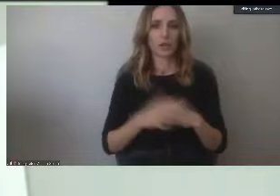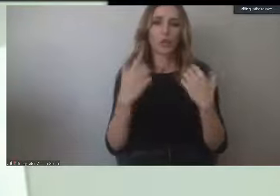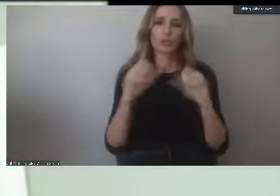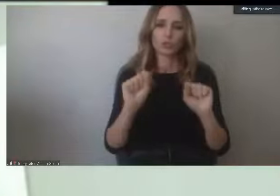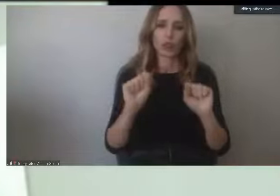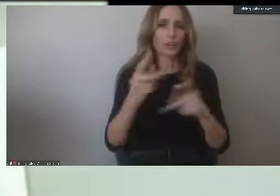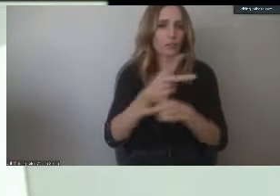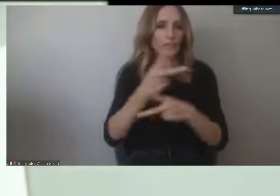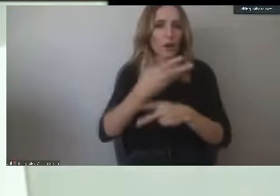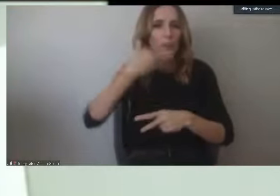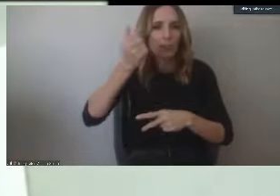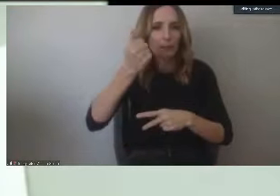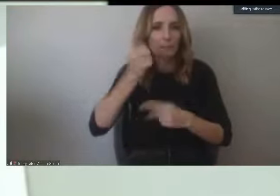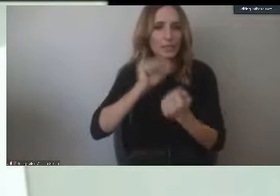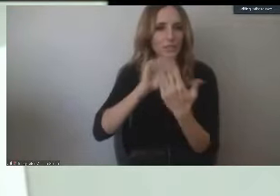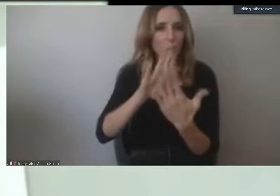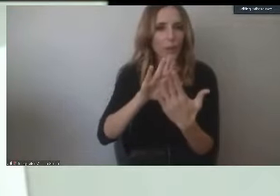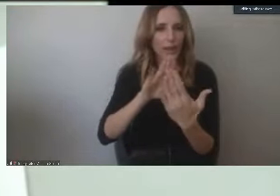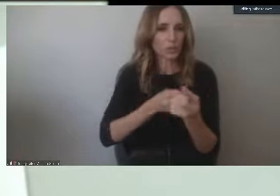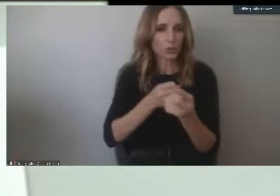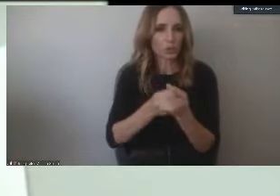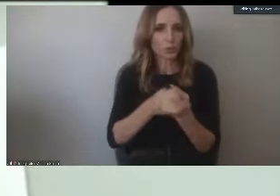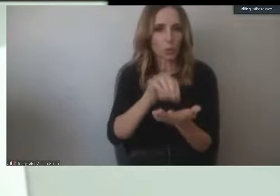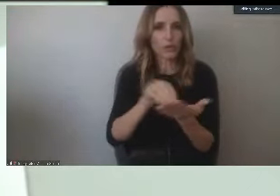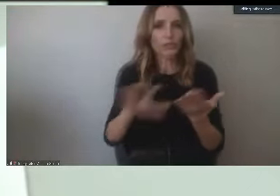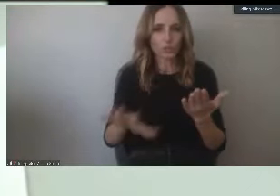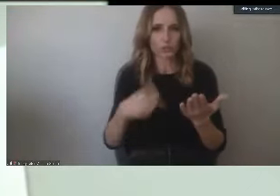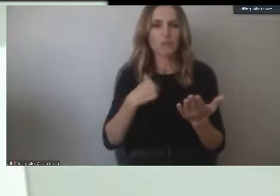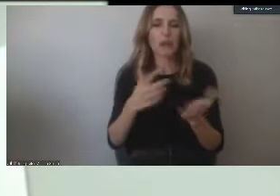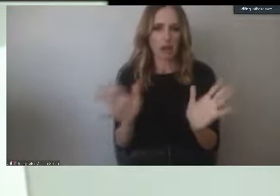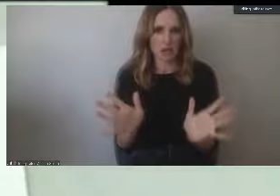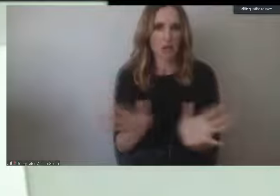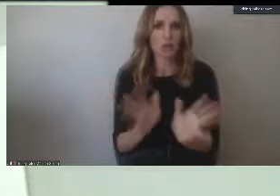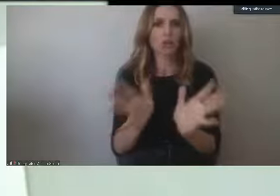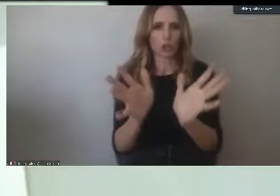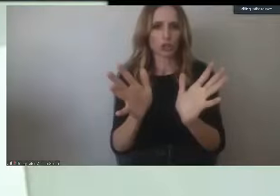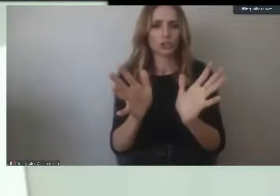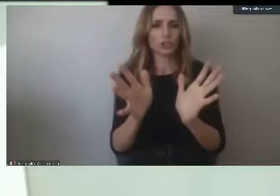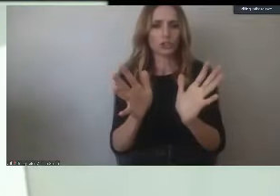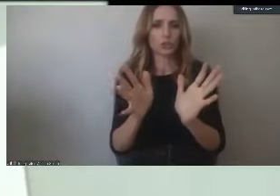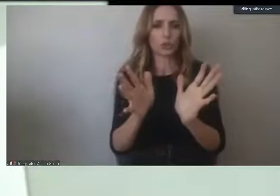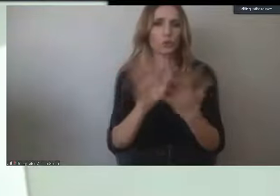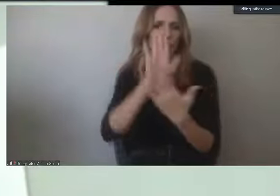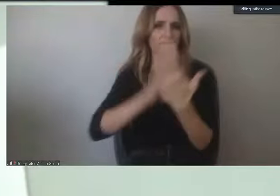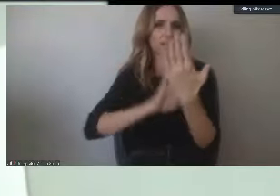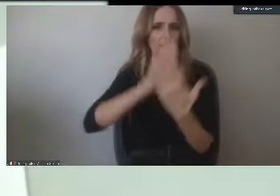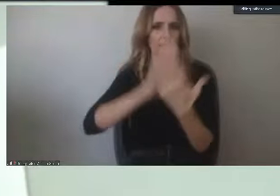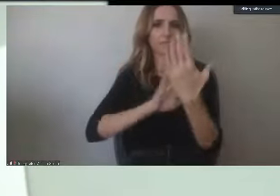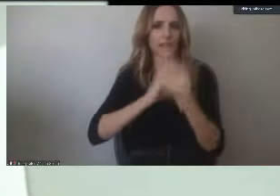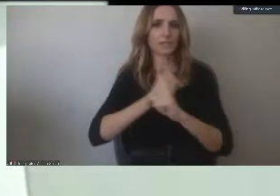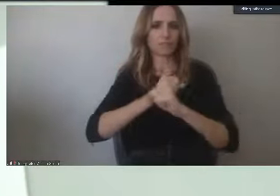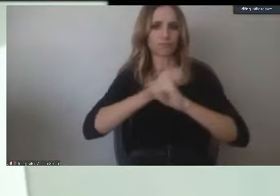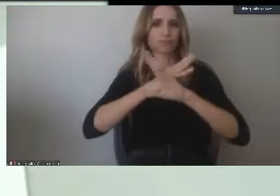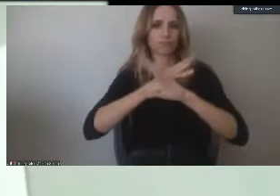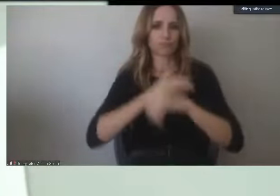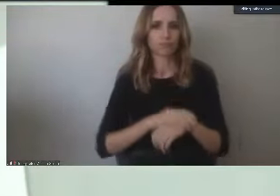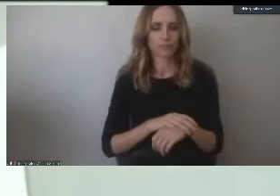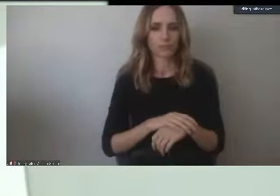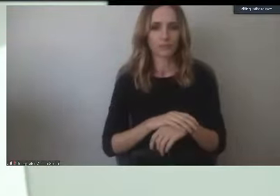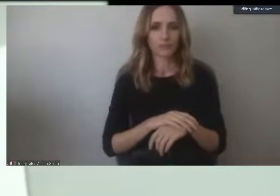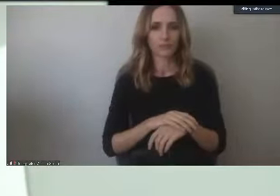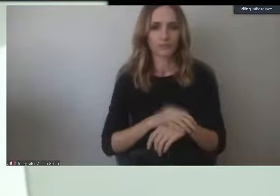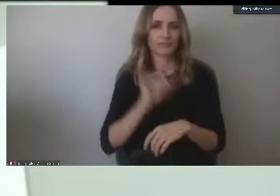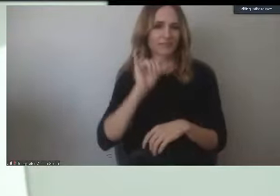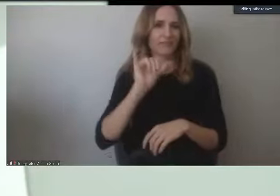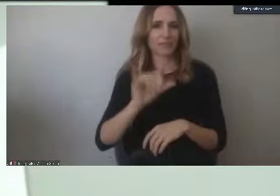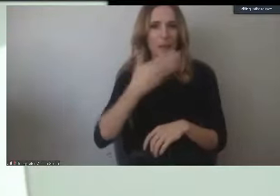way to support and reach our students. But I strongly encourage you to take advantage of that virtual face to face through the website interaction because